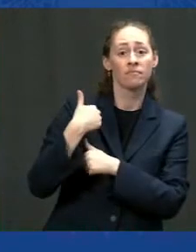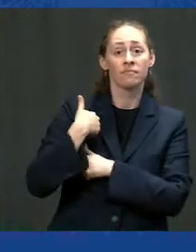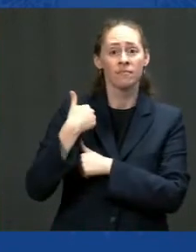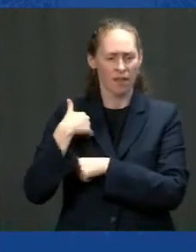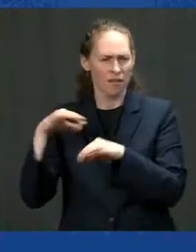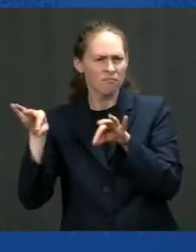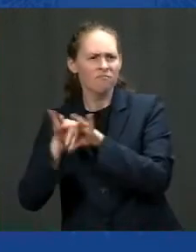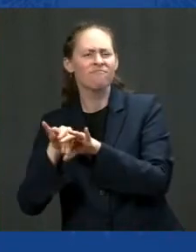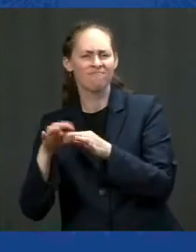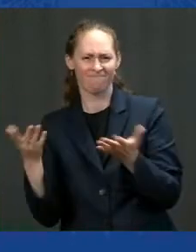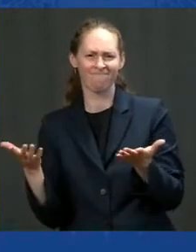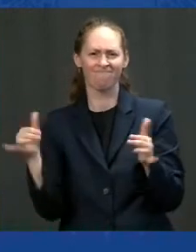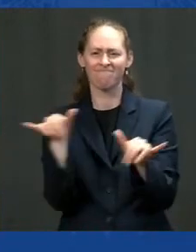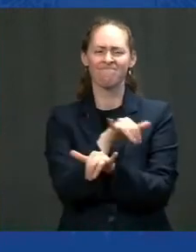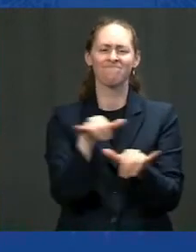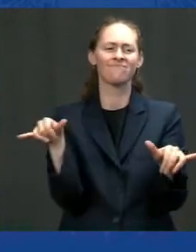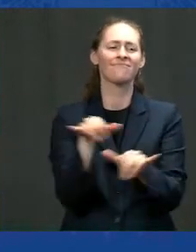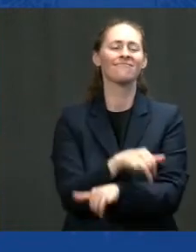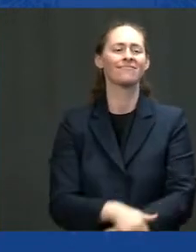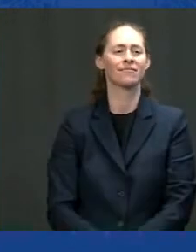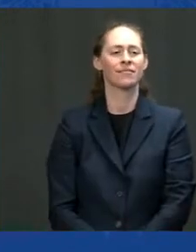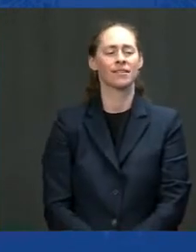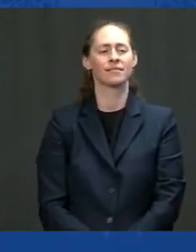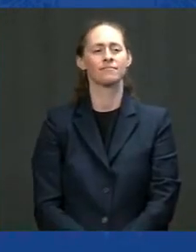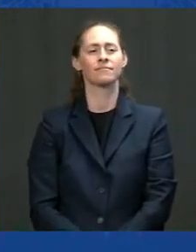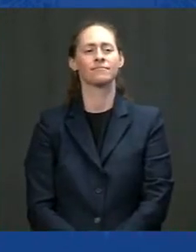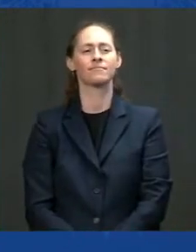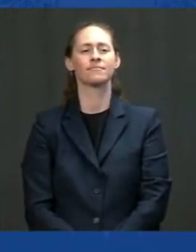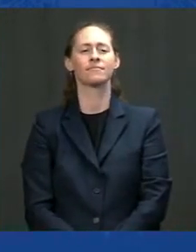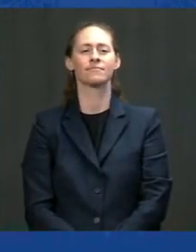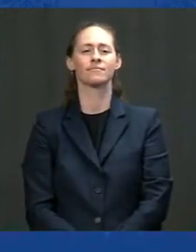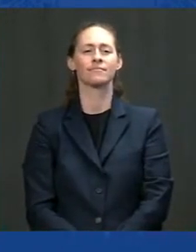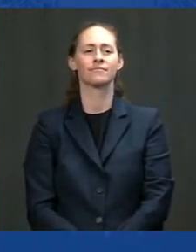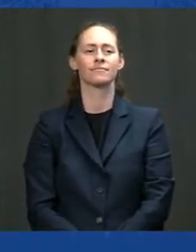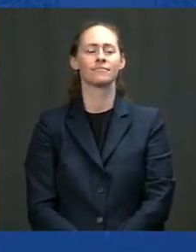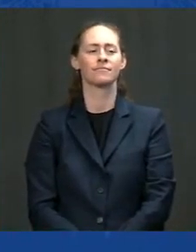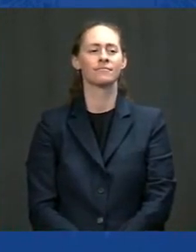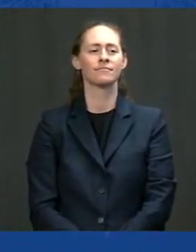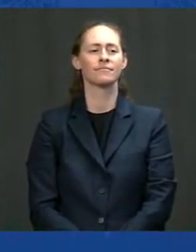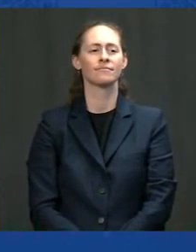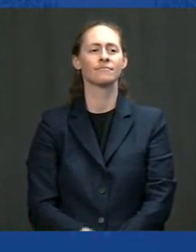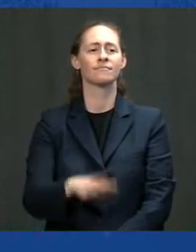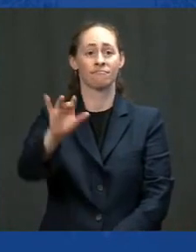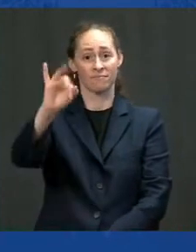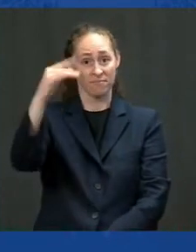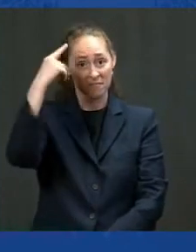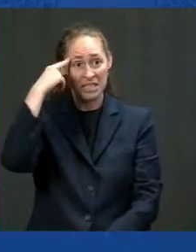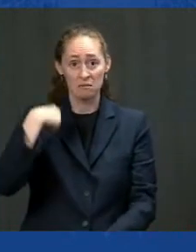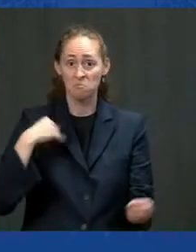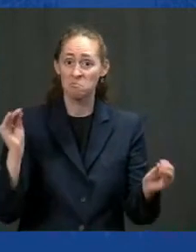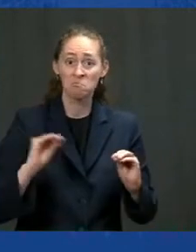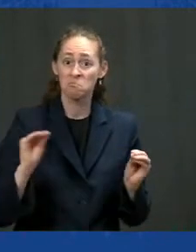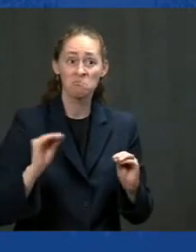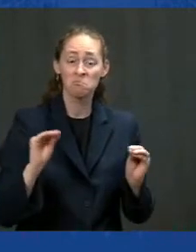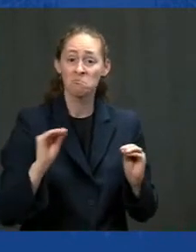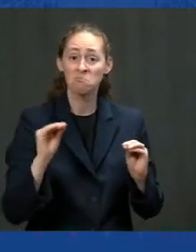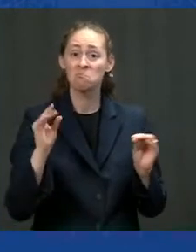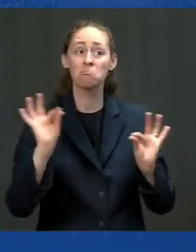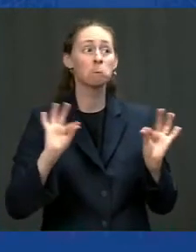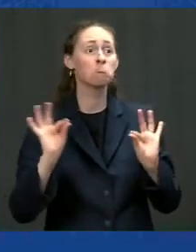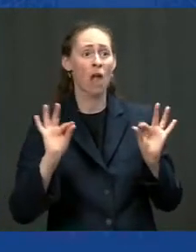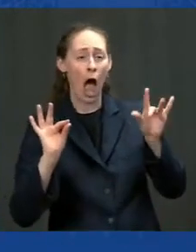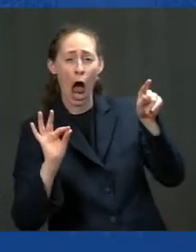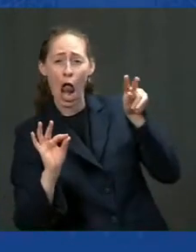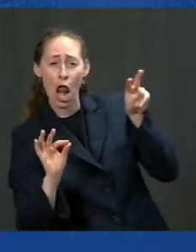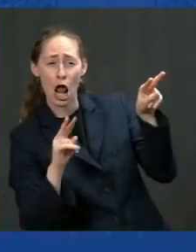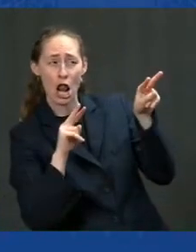else we do. And if we think we're not in a race, well, guess what? Take a look at China. Take a look at China.